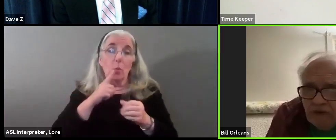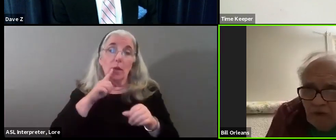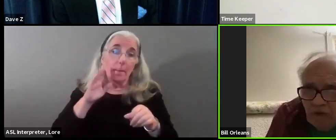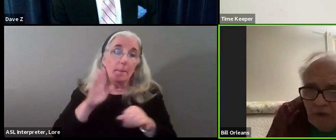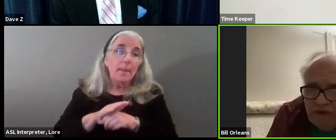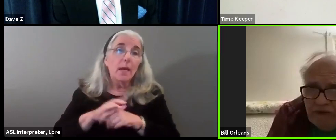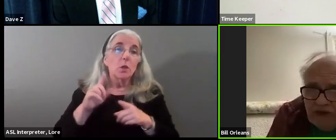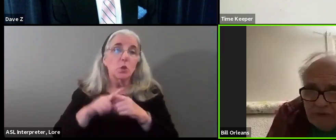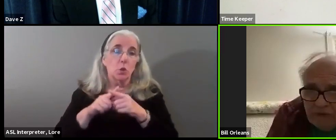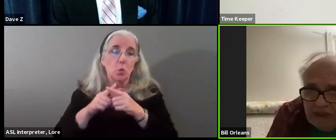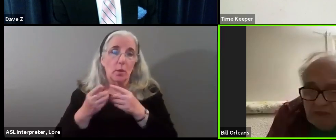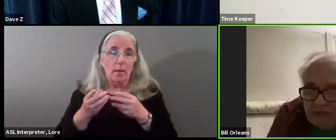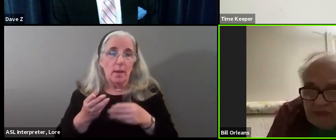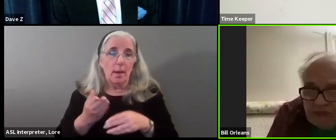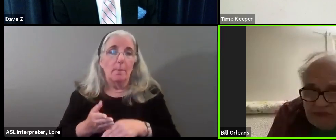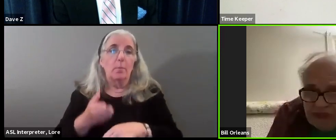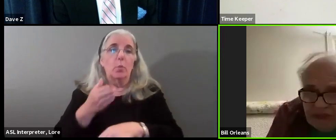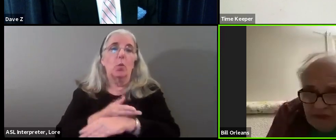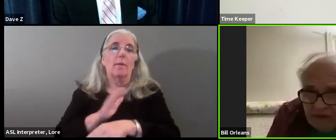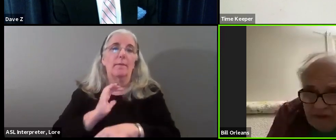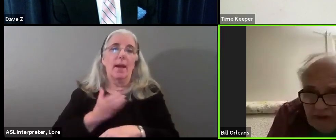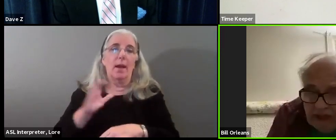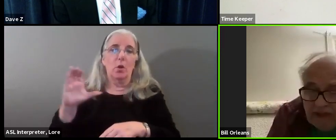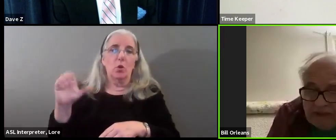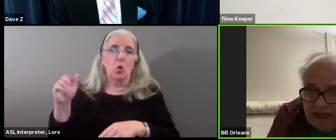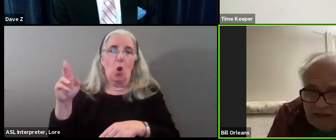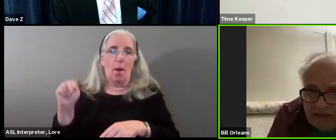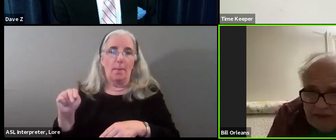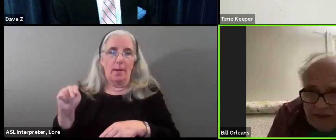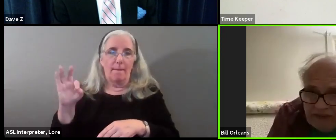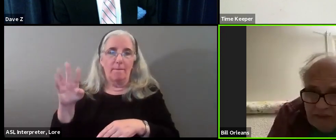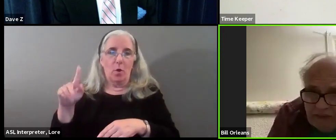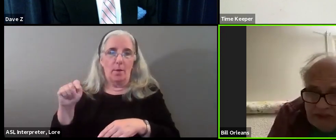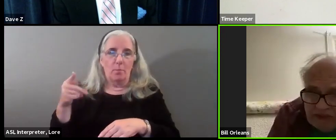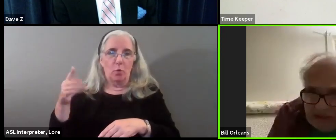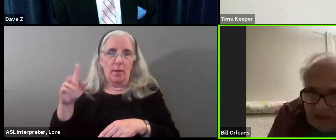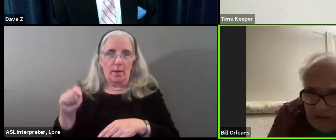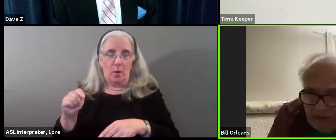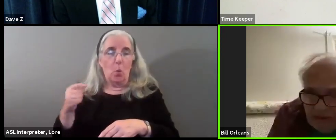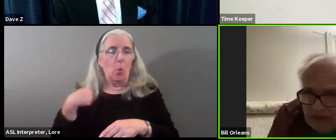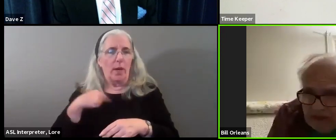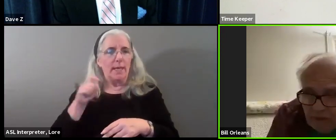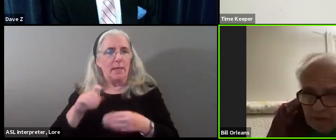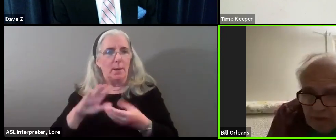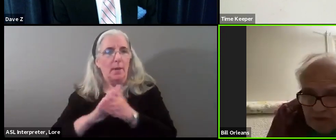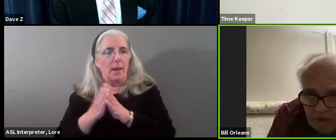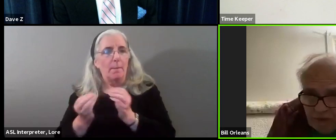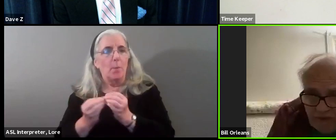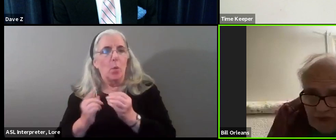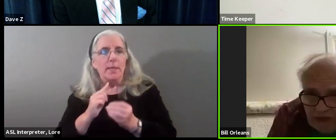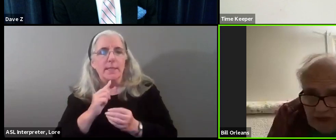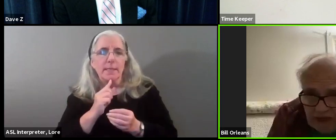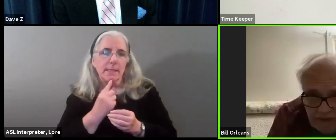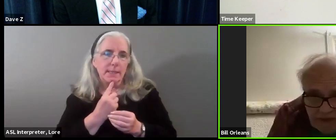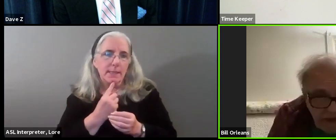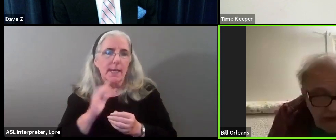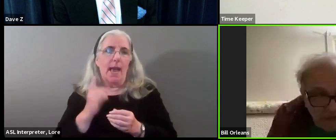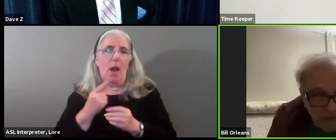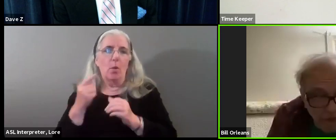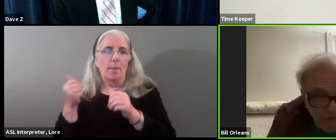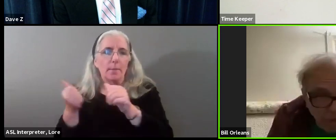There's more that we can do. This council needs to be sincere, and the next council needs to be sincere in their pursuit of a